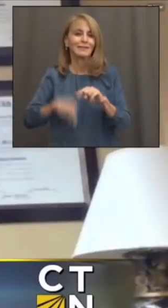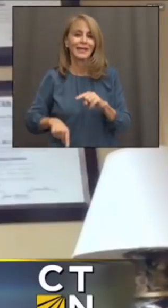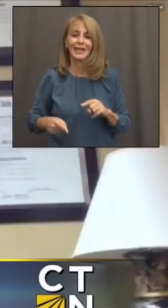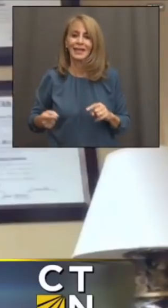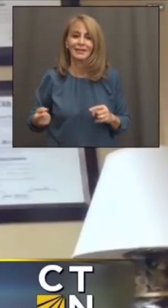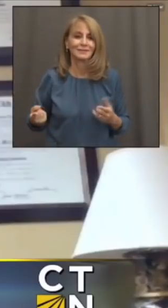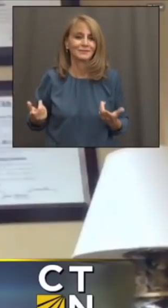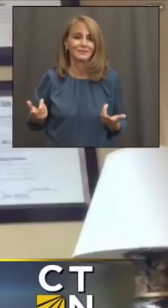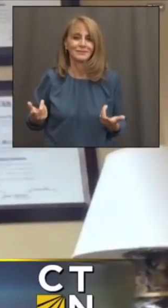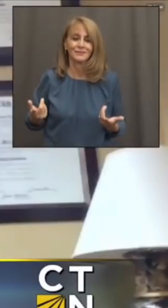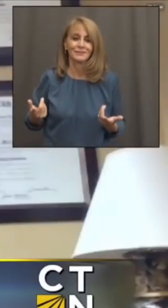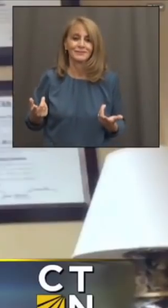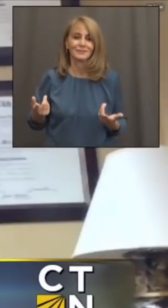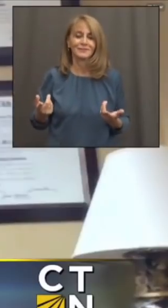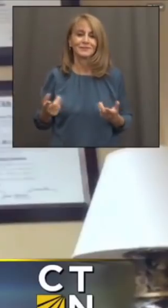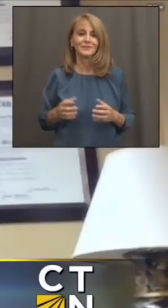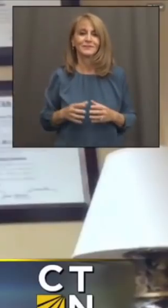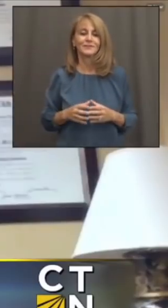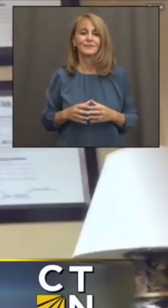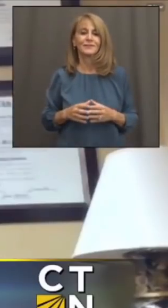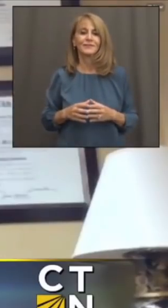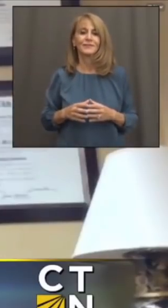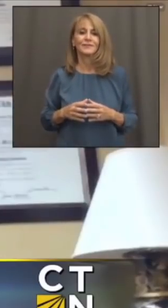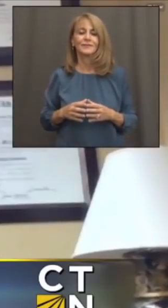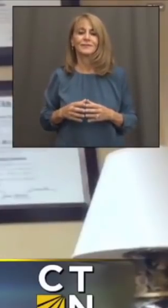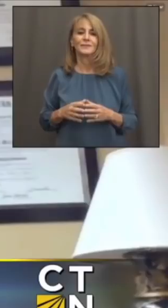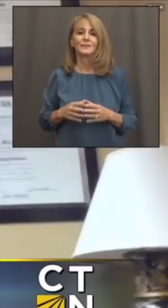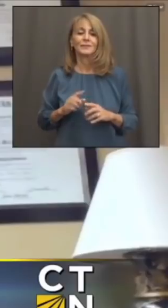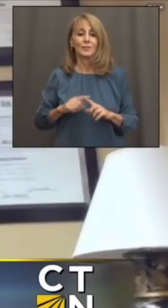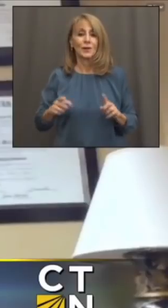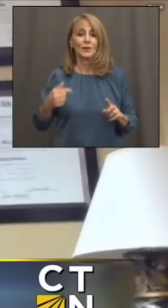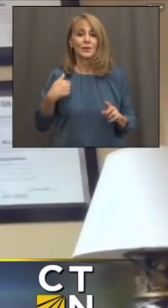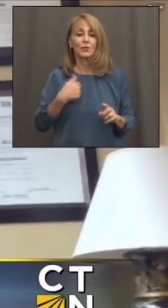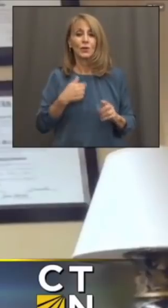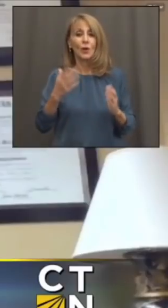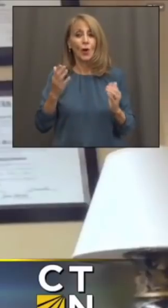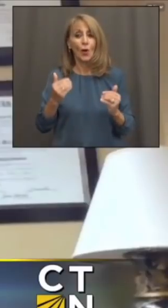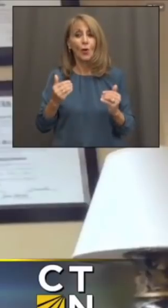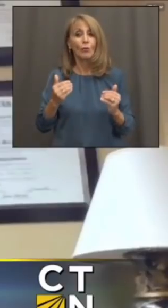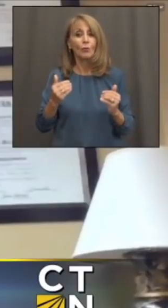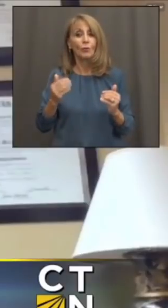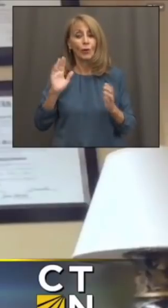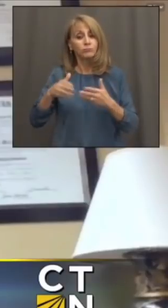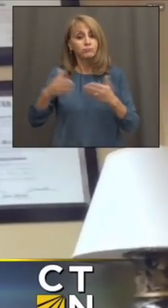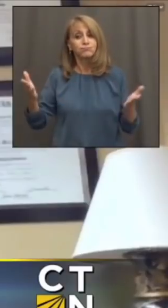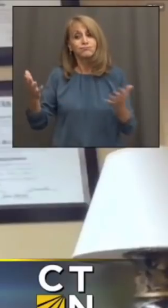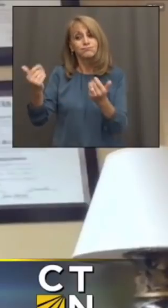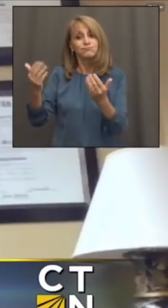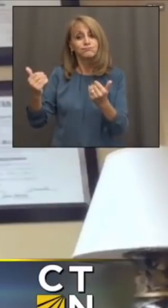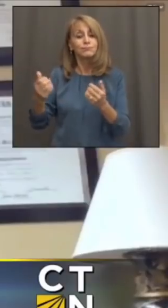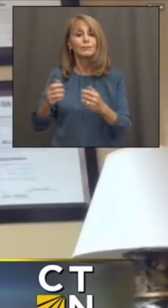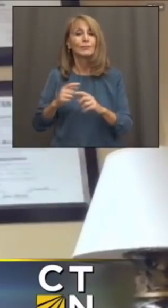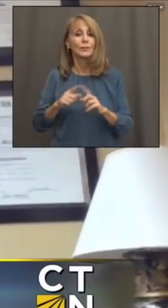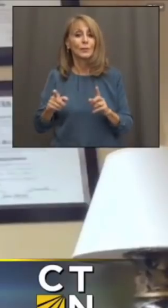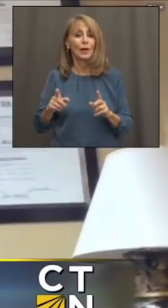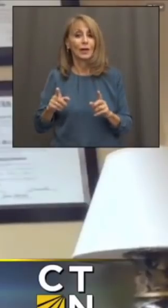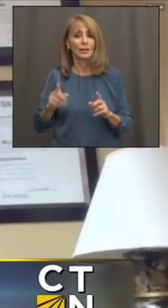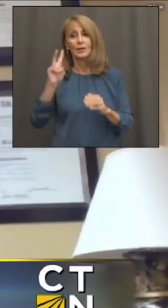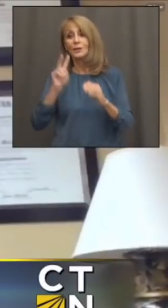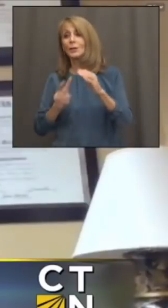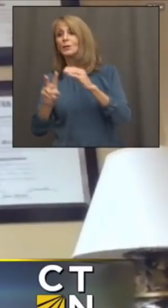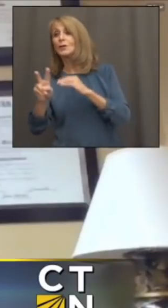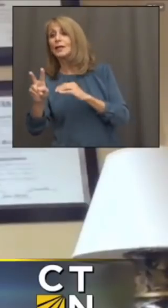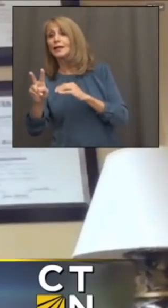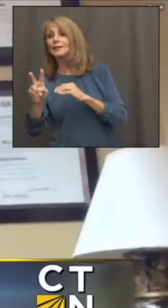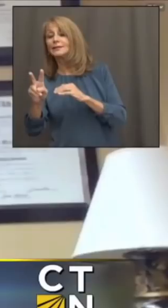as a result of the American Rescue Plan or special enrollment that we're going to start this Saturday. But the numbers I've stated